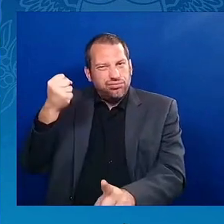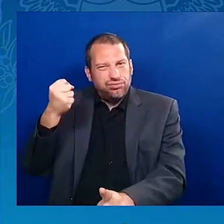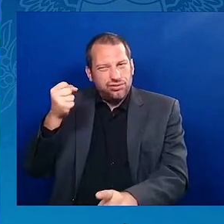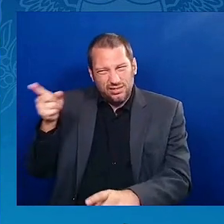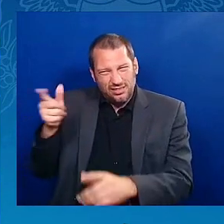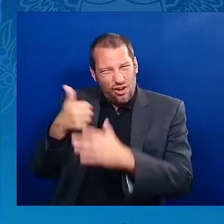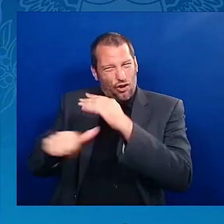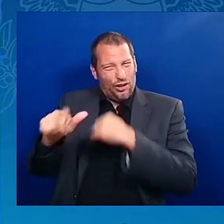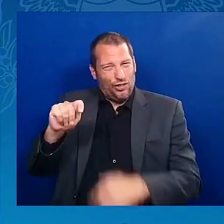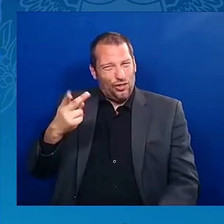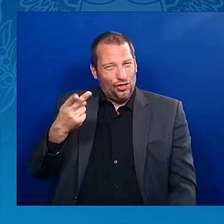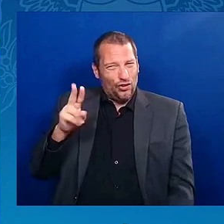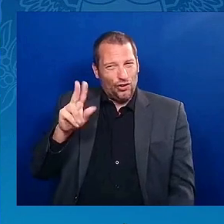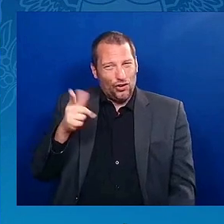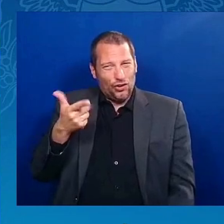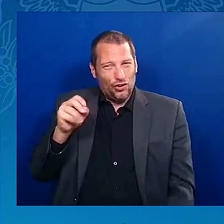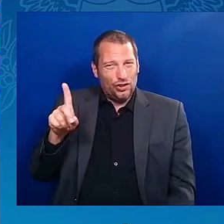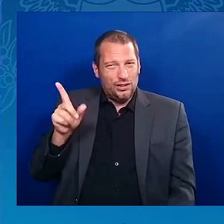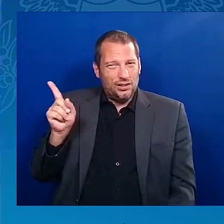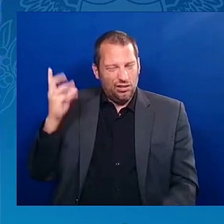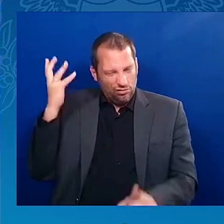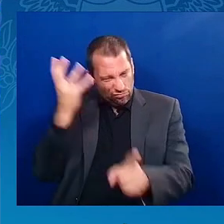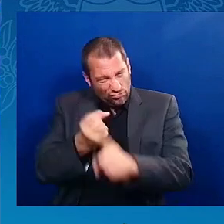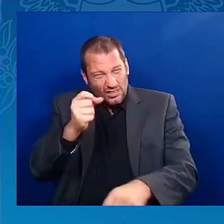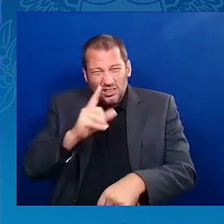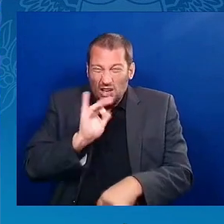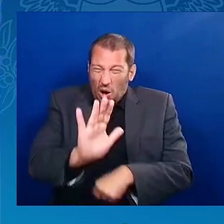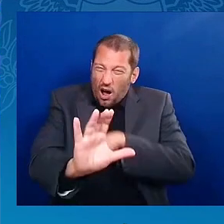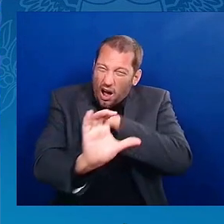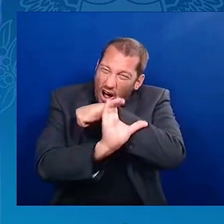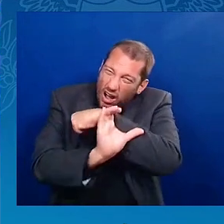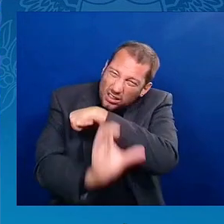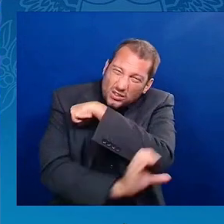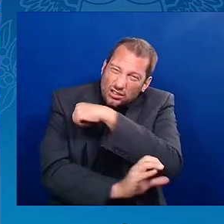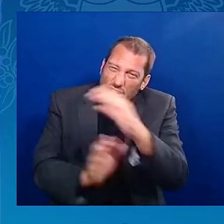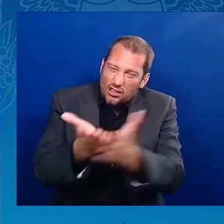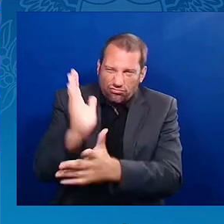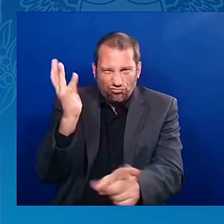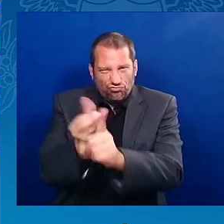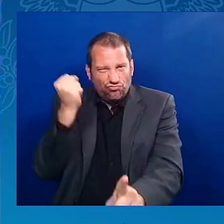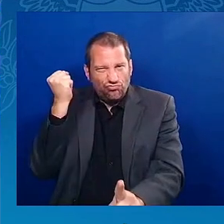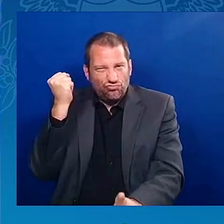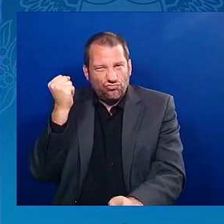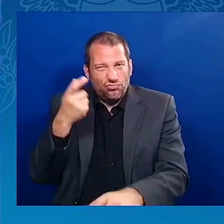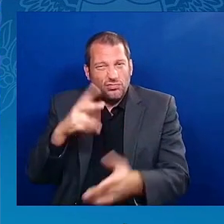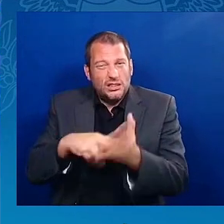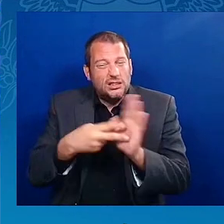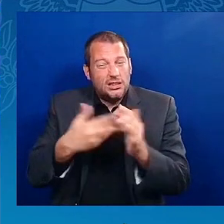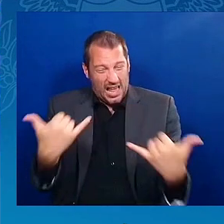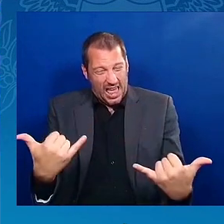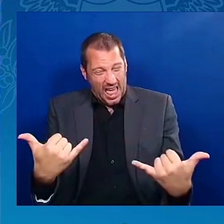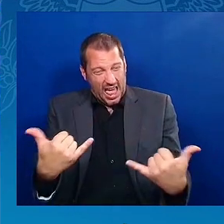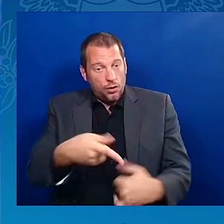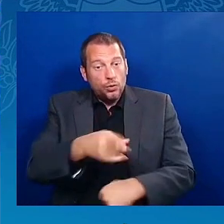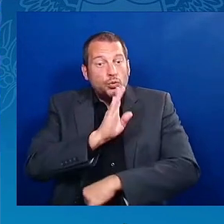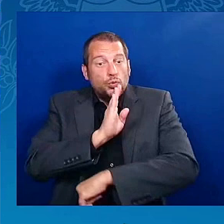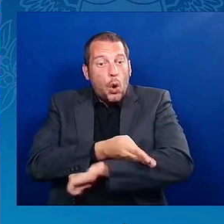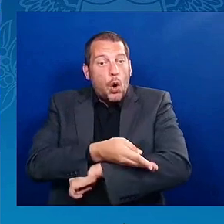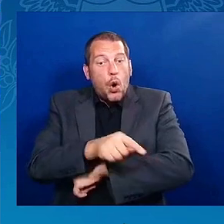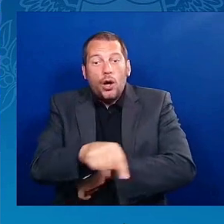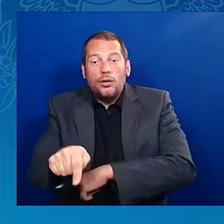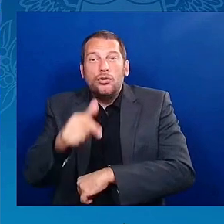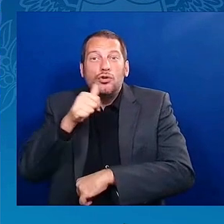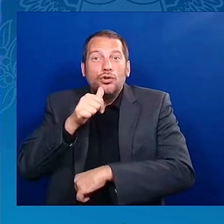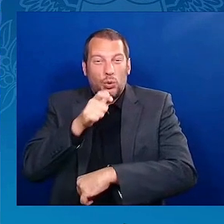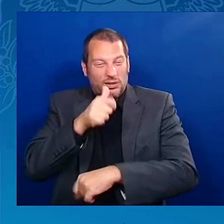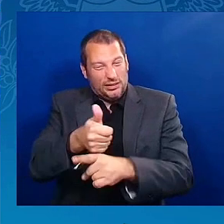And, and I would ask them, Steve, everywhere I'd went, and it was always a packed room with an overflow room. I'd ask the students, the young leaders, raise your